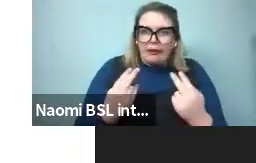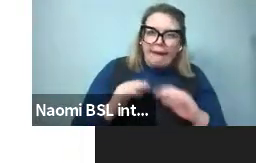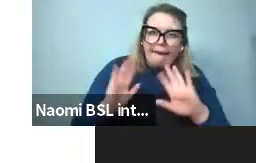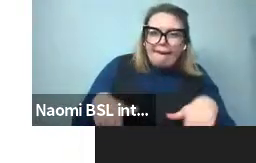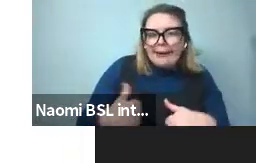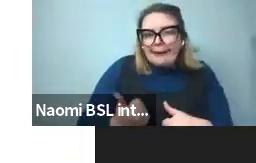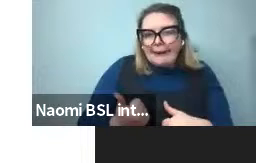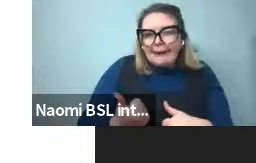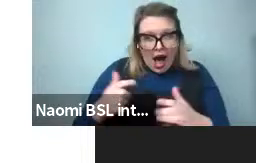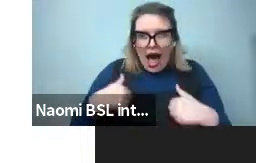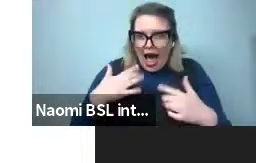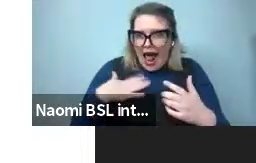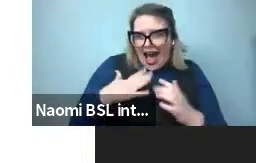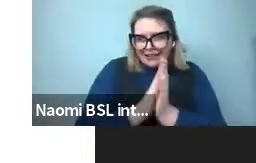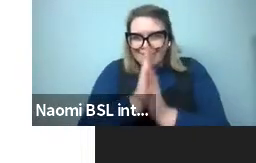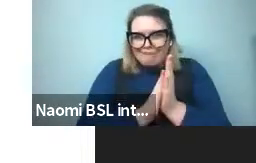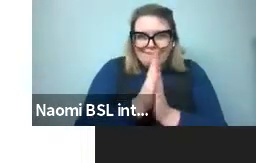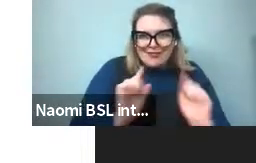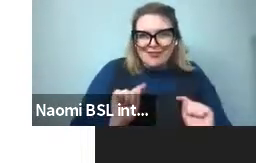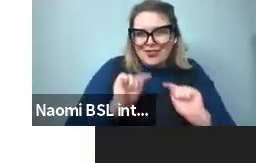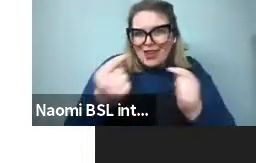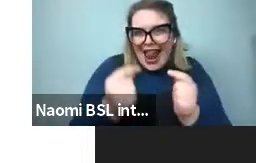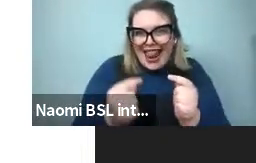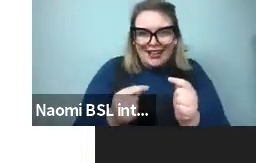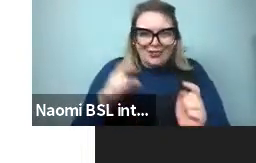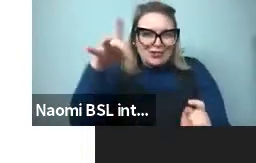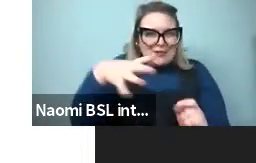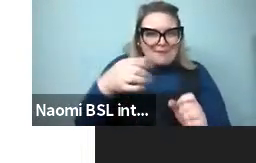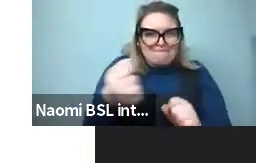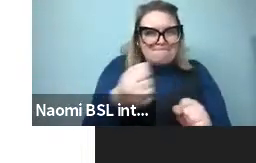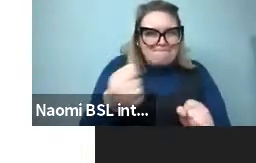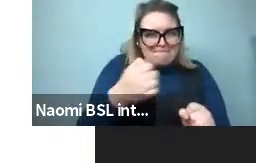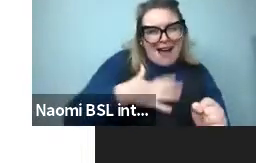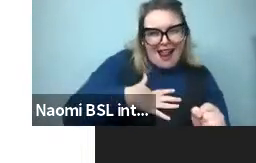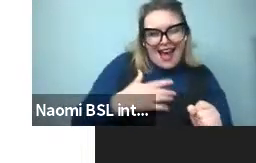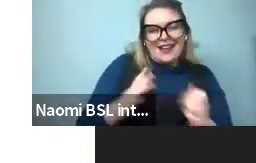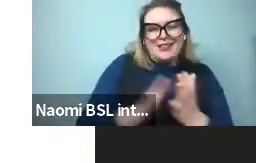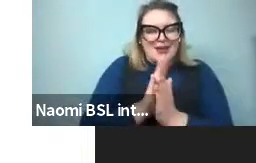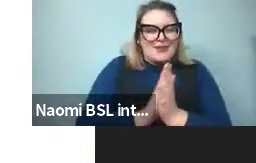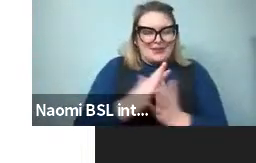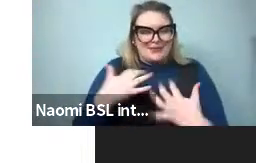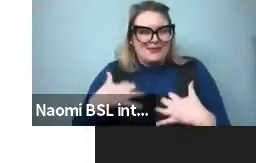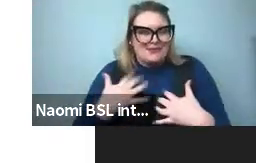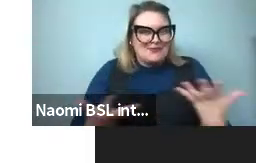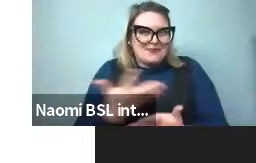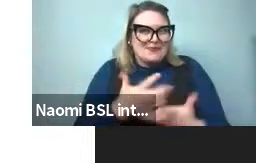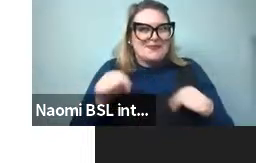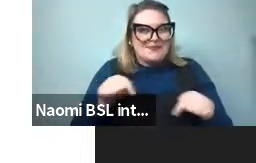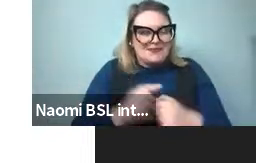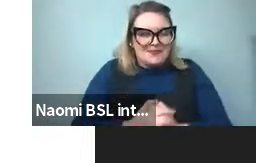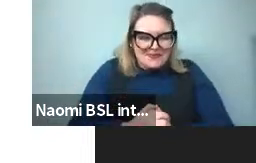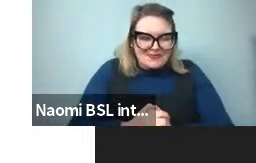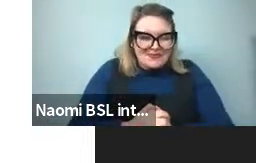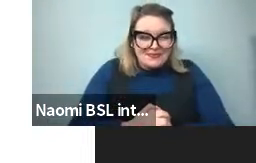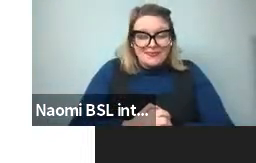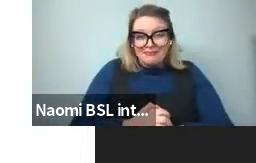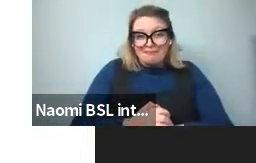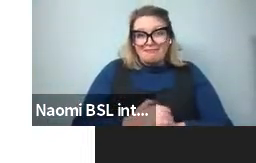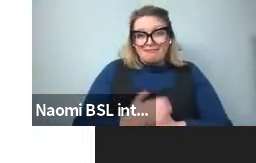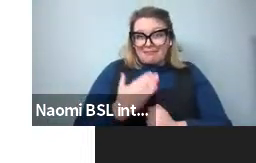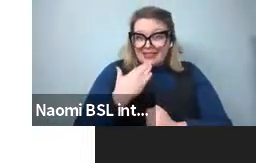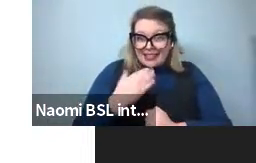maybe challenging or controversial in some way. Okay, so thank you very much to you,